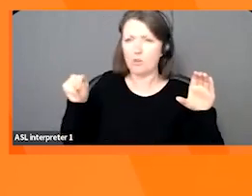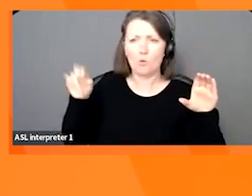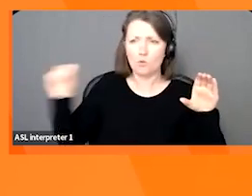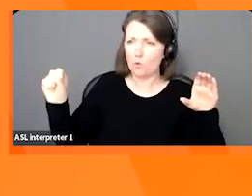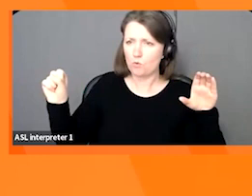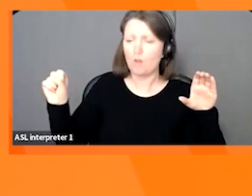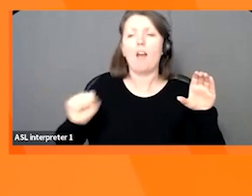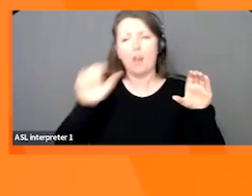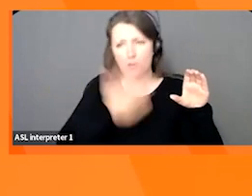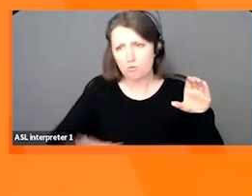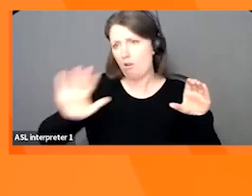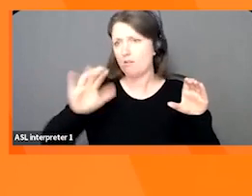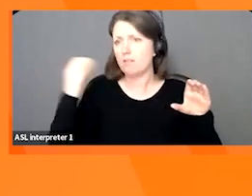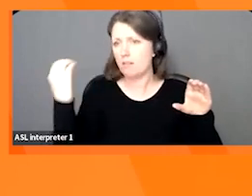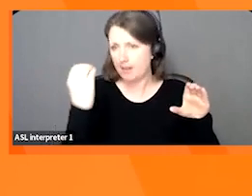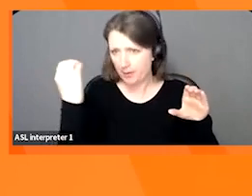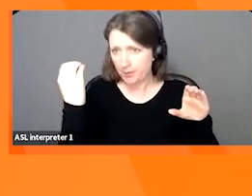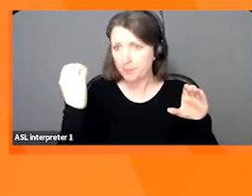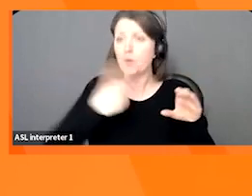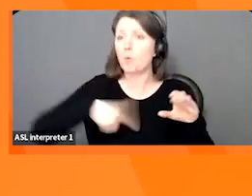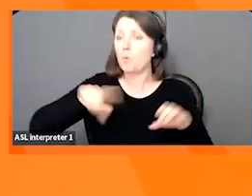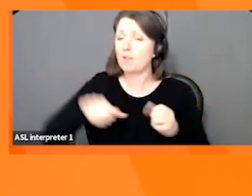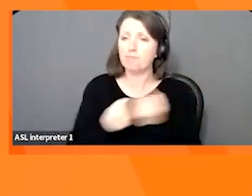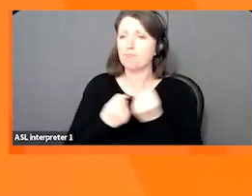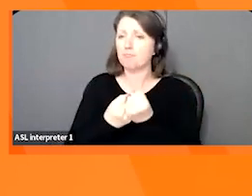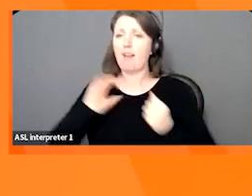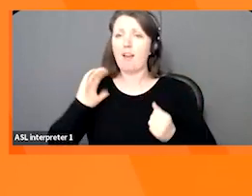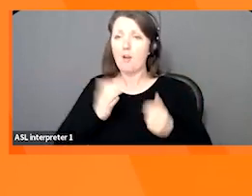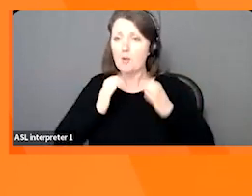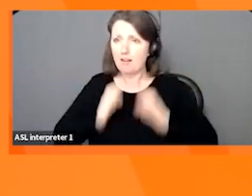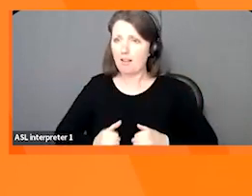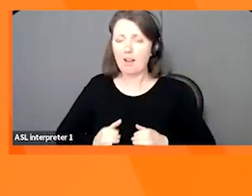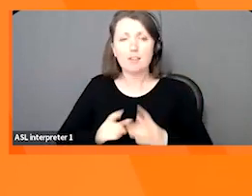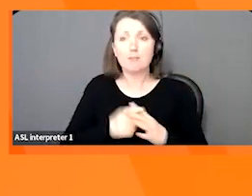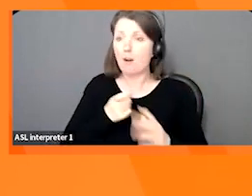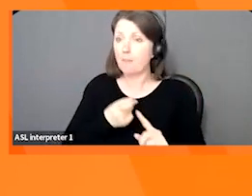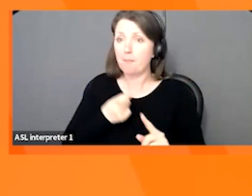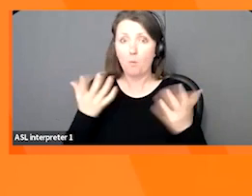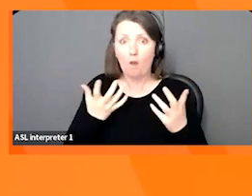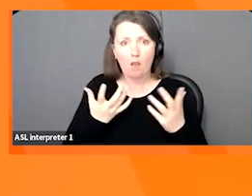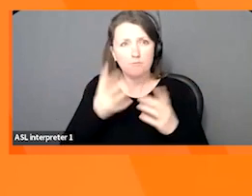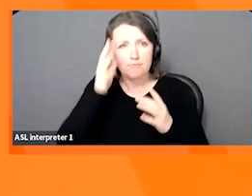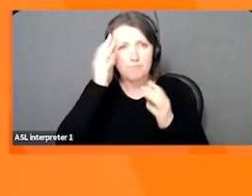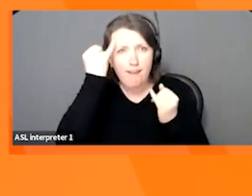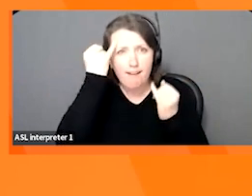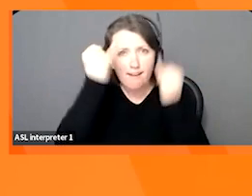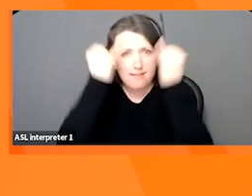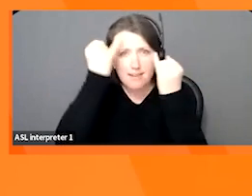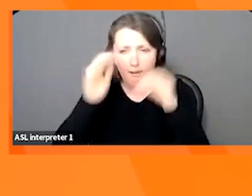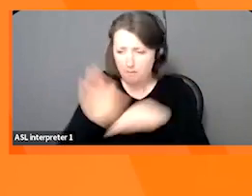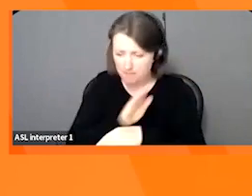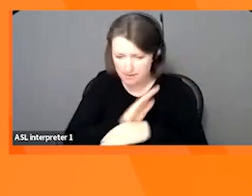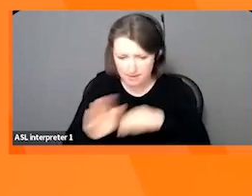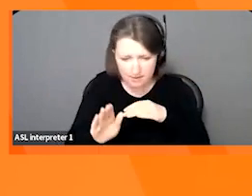And we work with our clients, supporting them through multiple stages of business growth from startup to scale up with lots of mentorship programs,